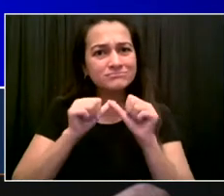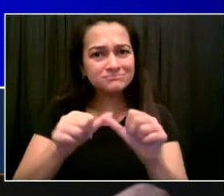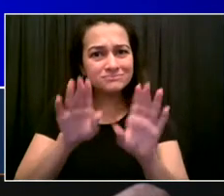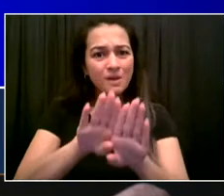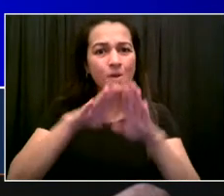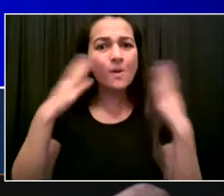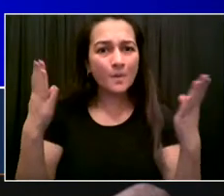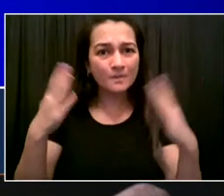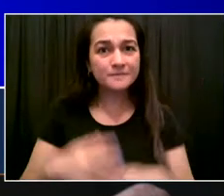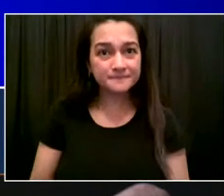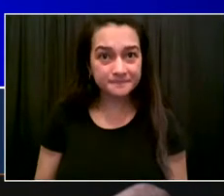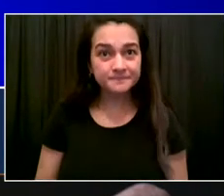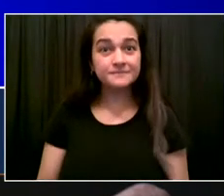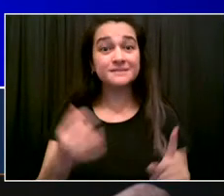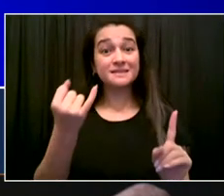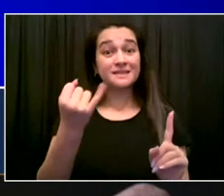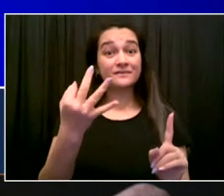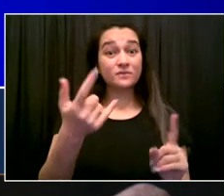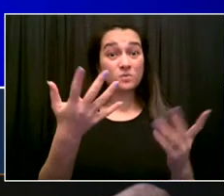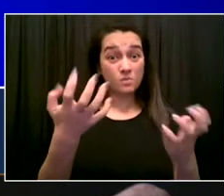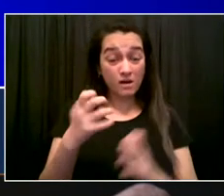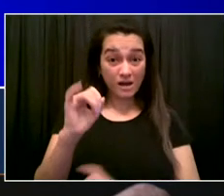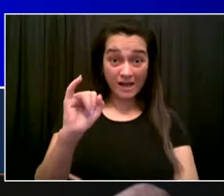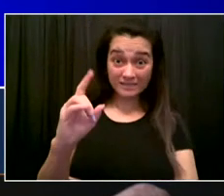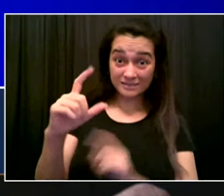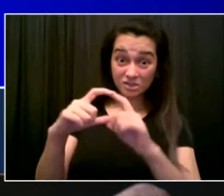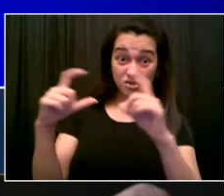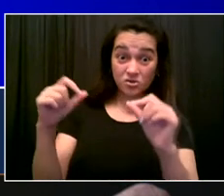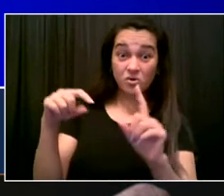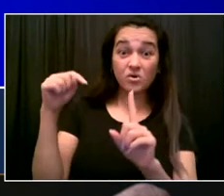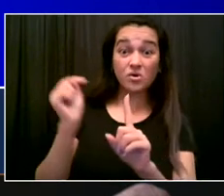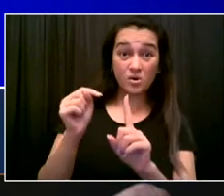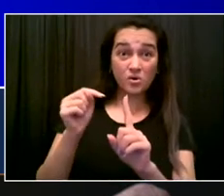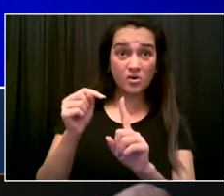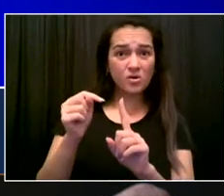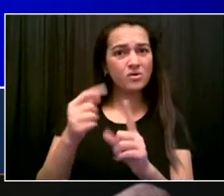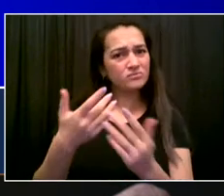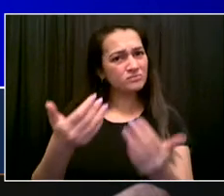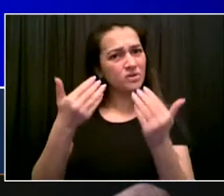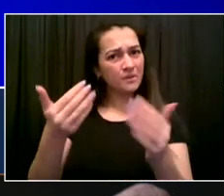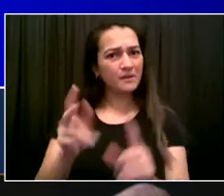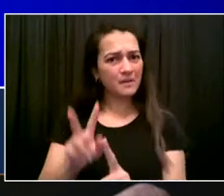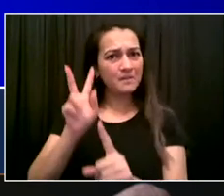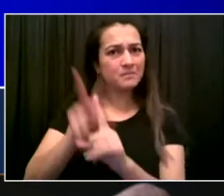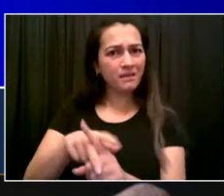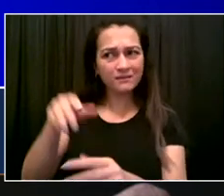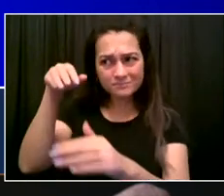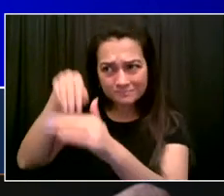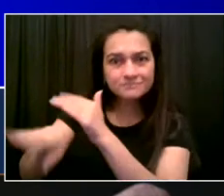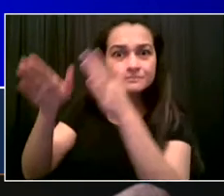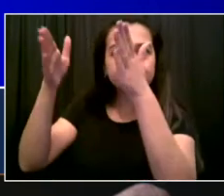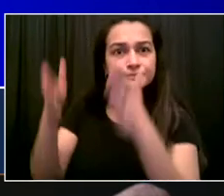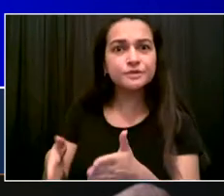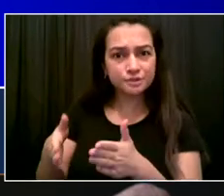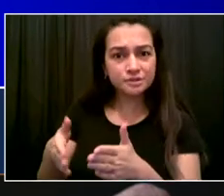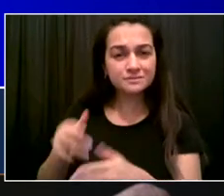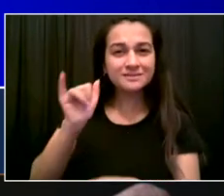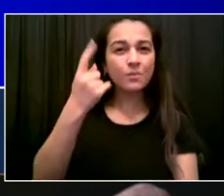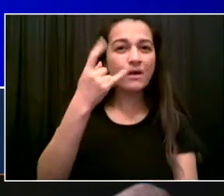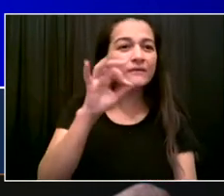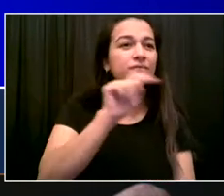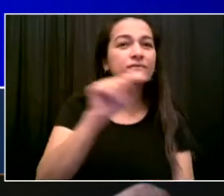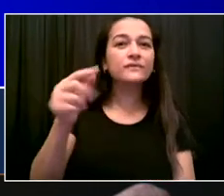existing IDNYC cardholders can renew online. Quick and easy process at